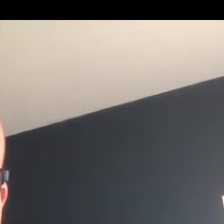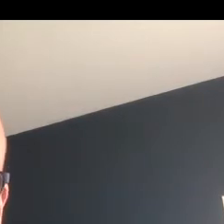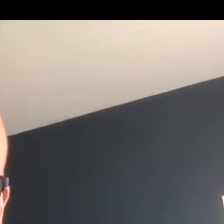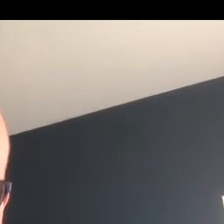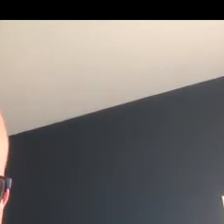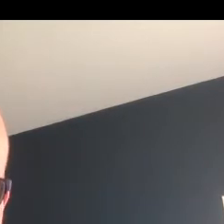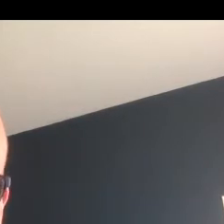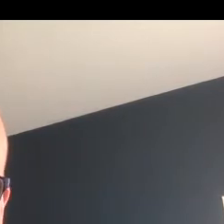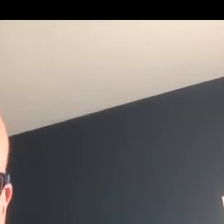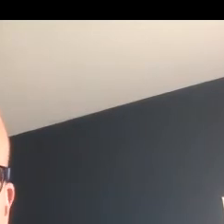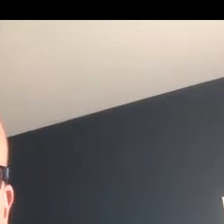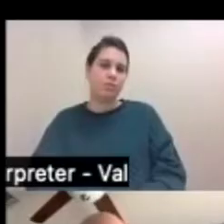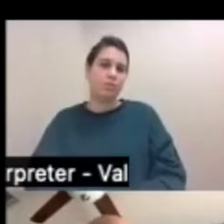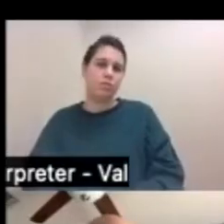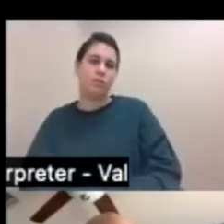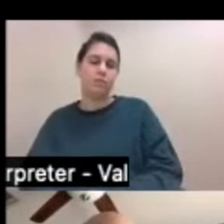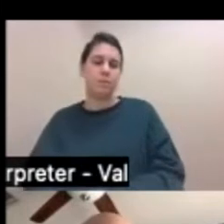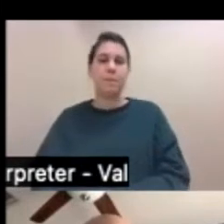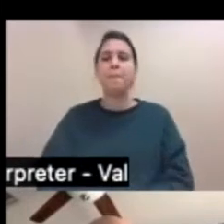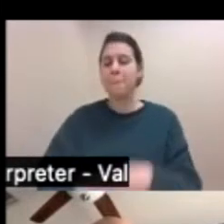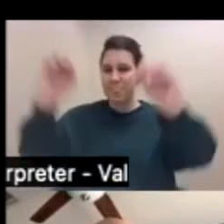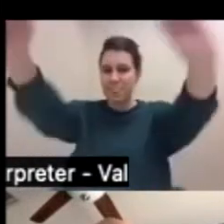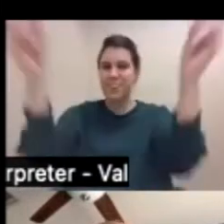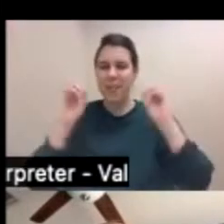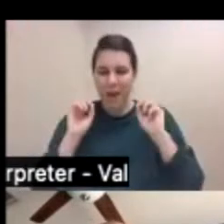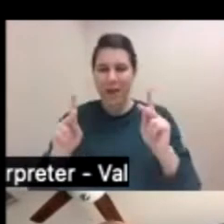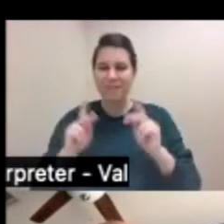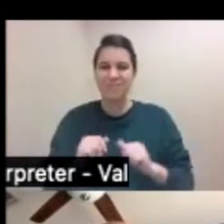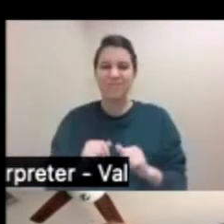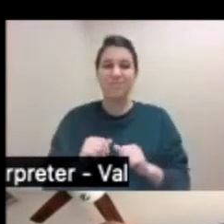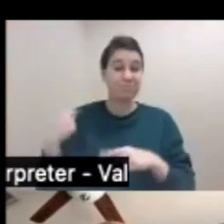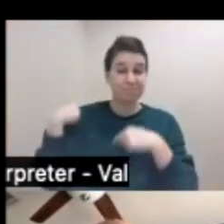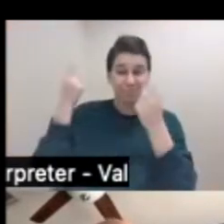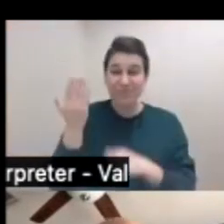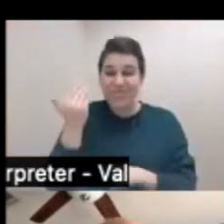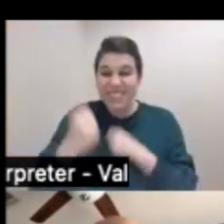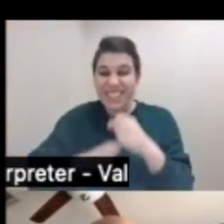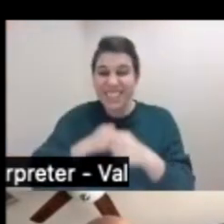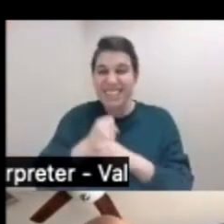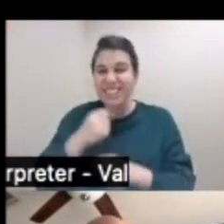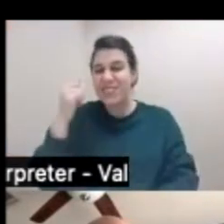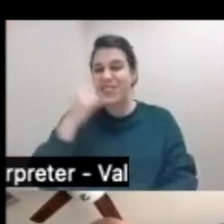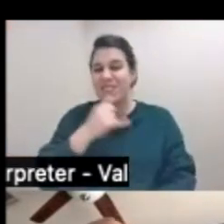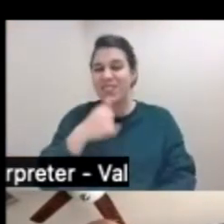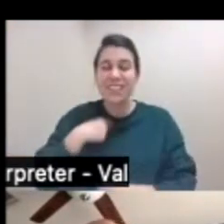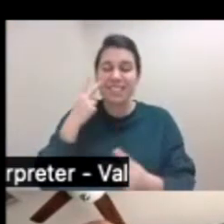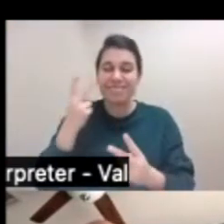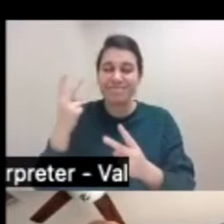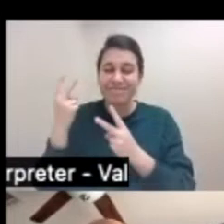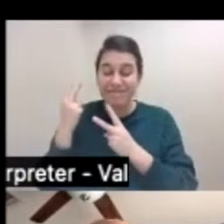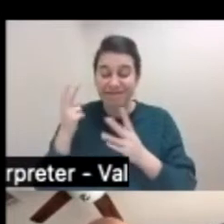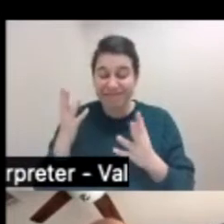of this day to me. Okay. So yeah, it's been 15 years. When I think about it, it's like, gosh,